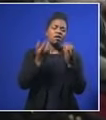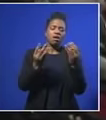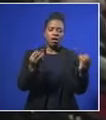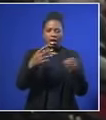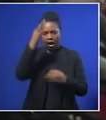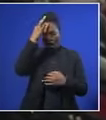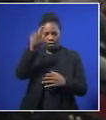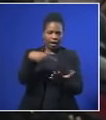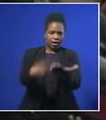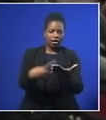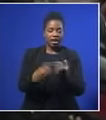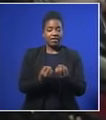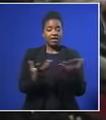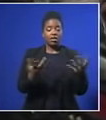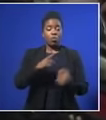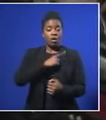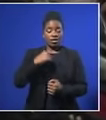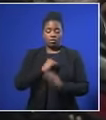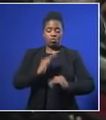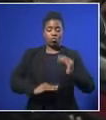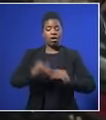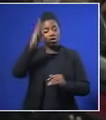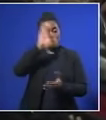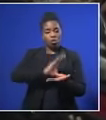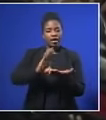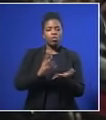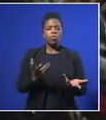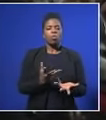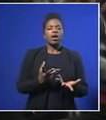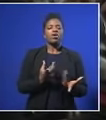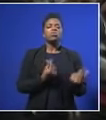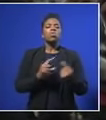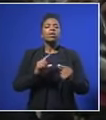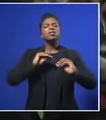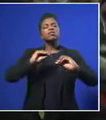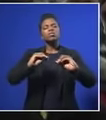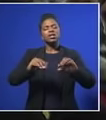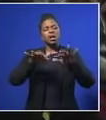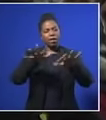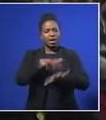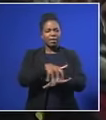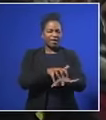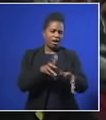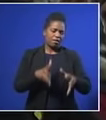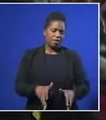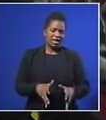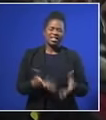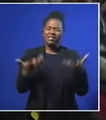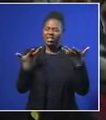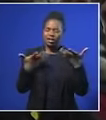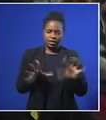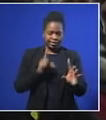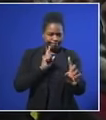There were a positions of land housing. We need to be part of our society. We have an